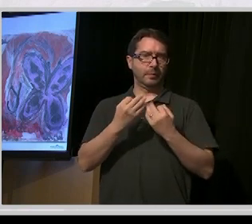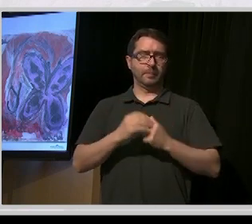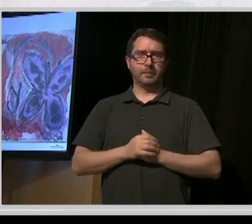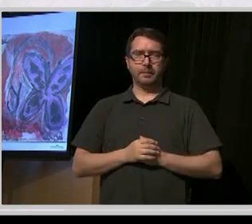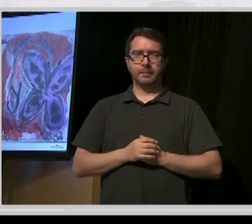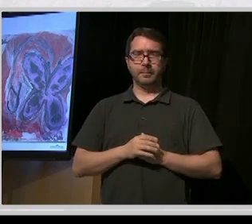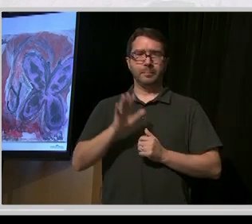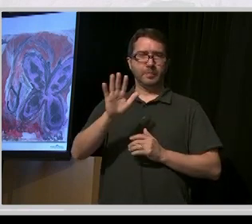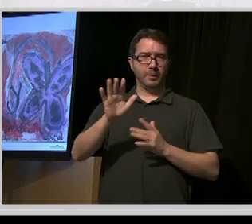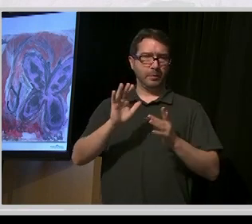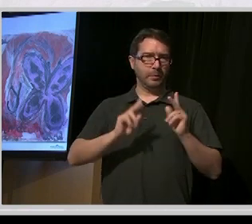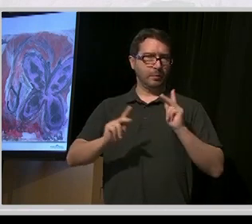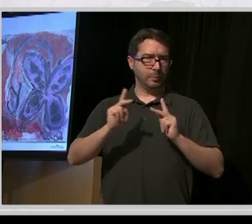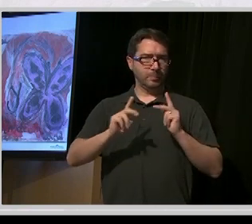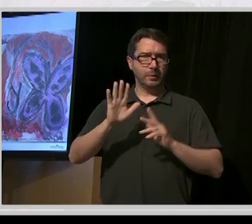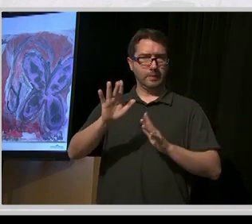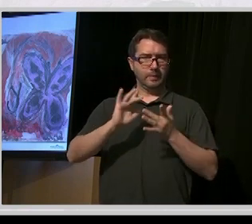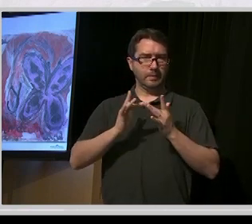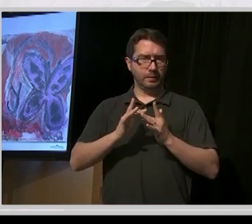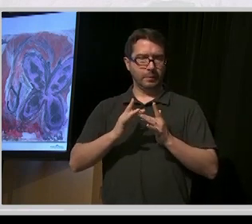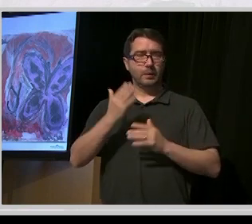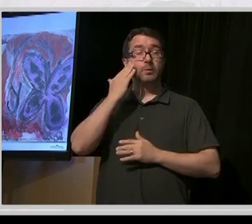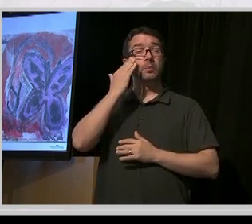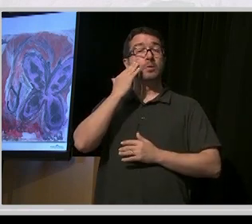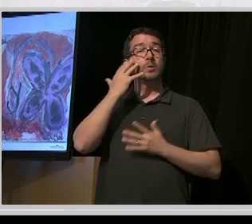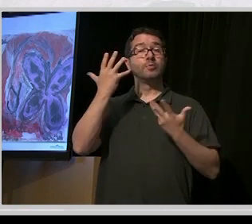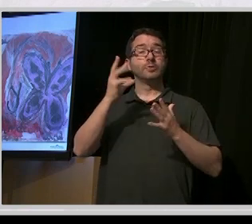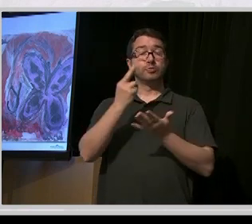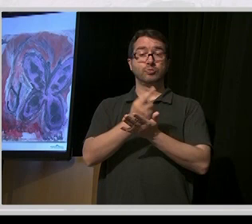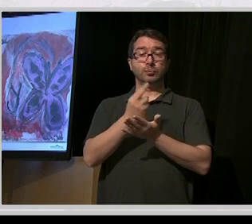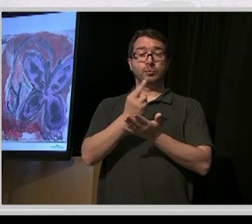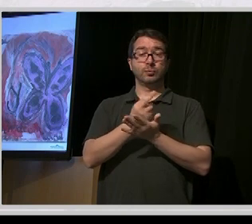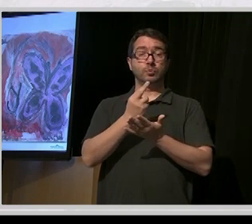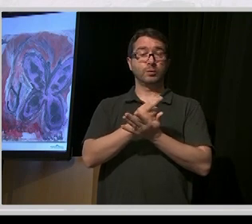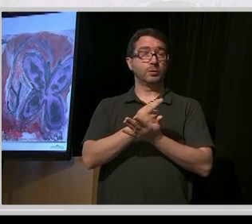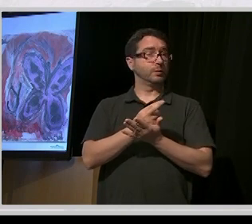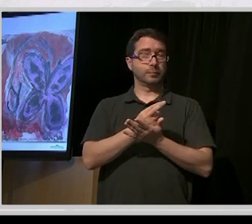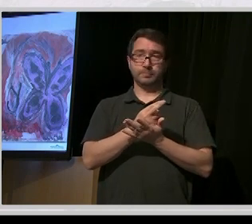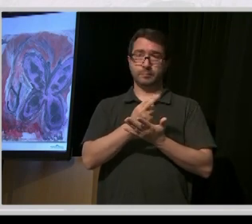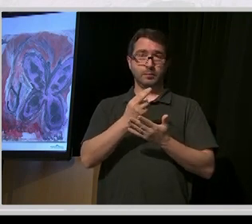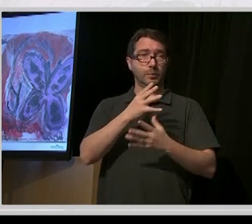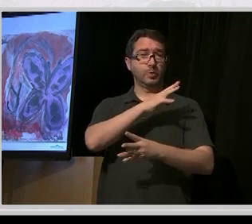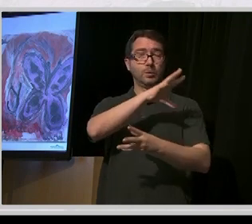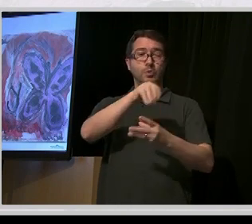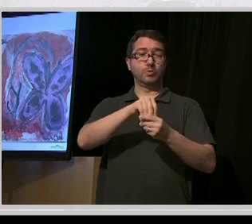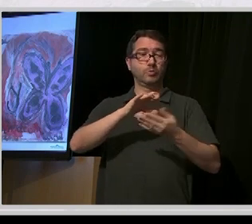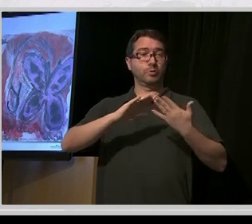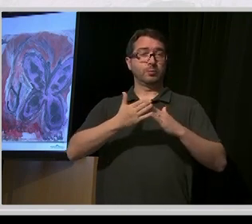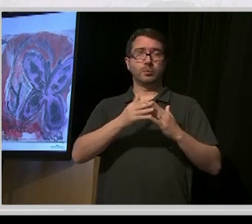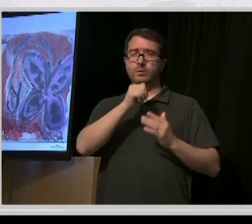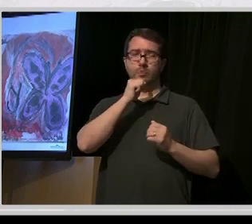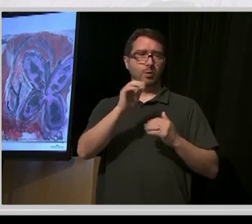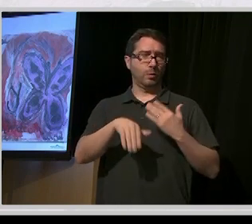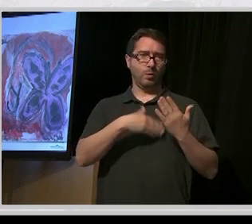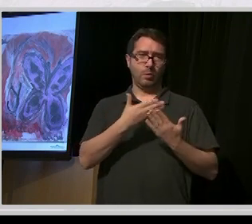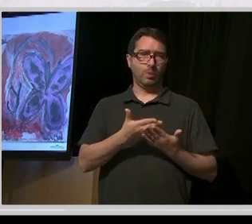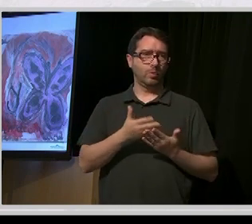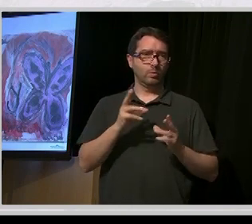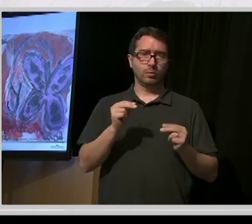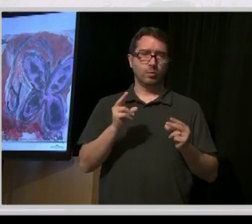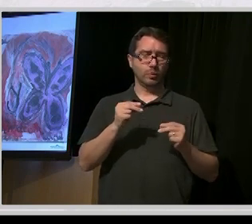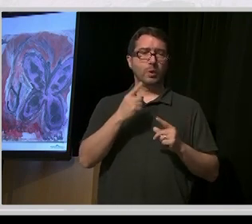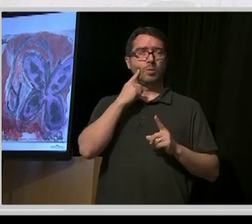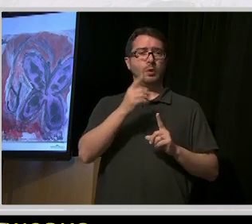We know that the resources are not in community in all cases. So there will be a dedicated resource